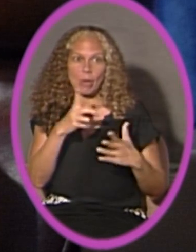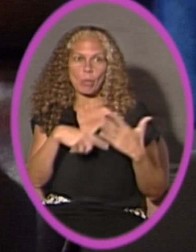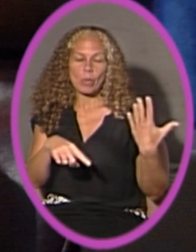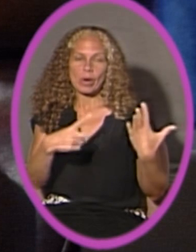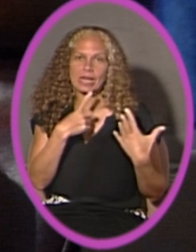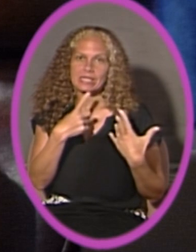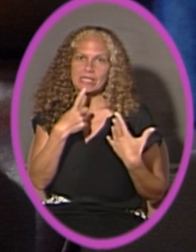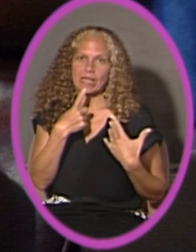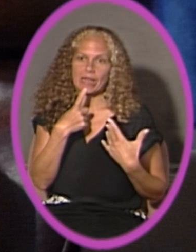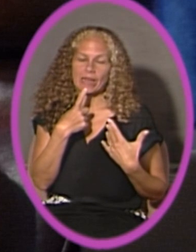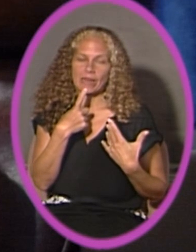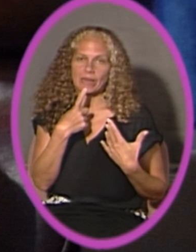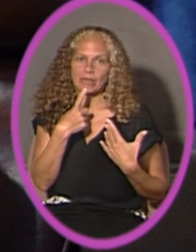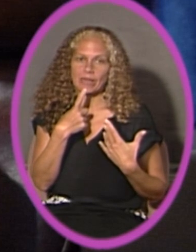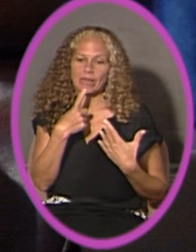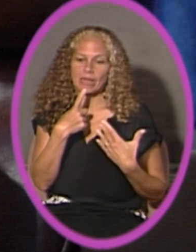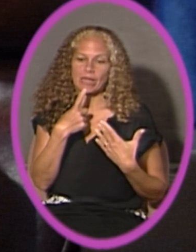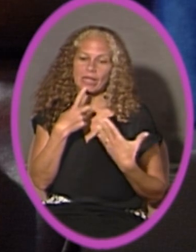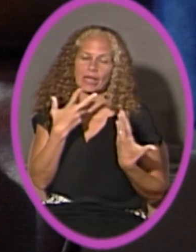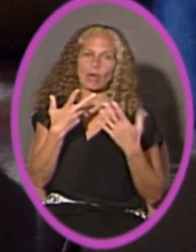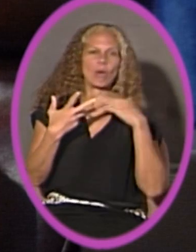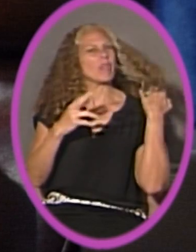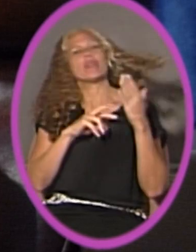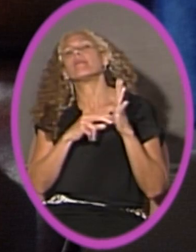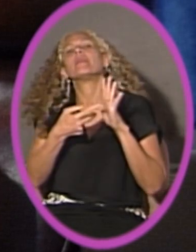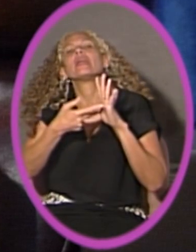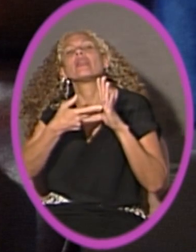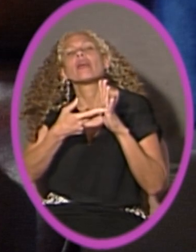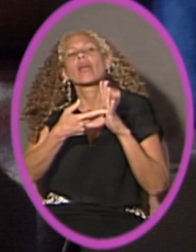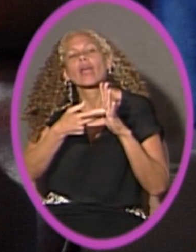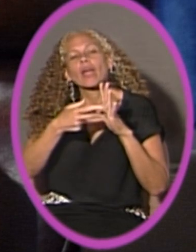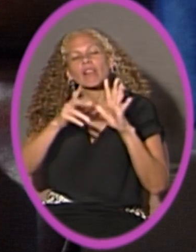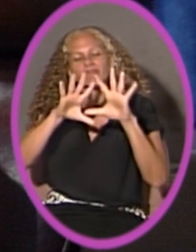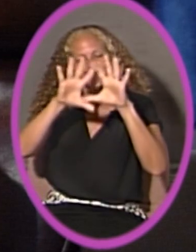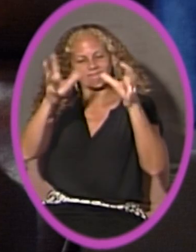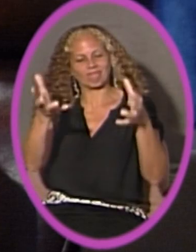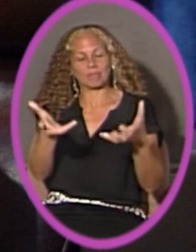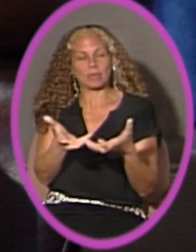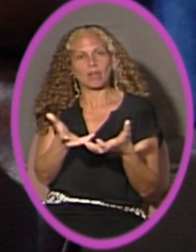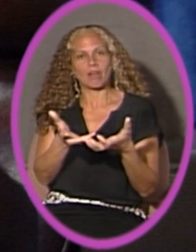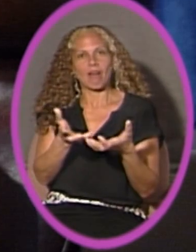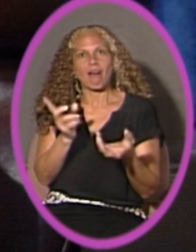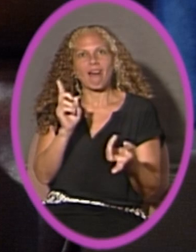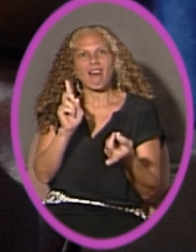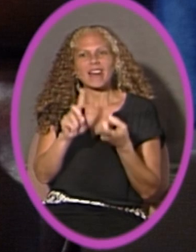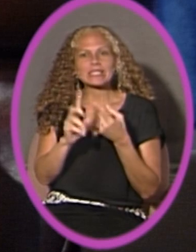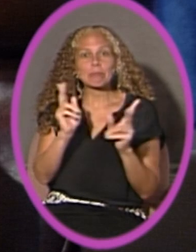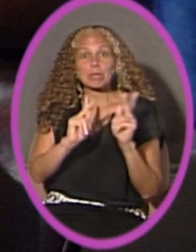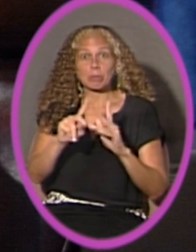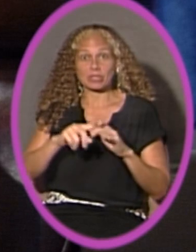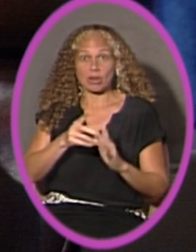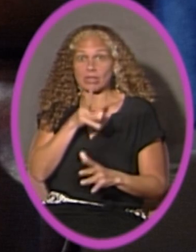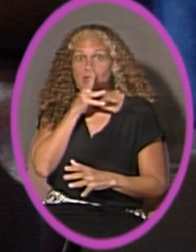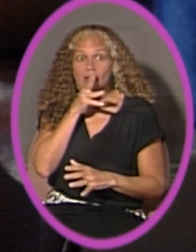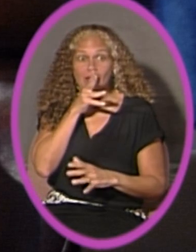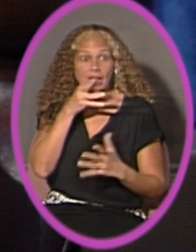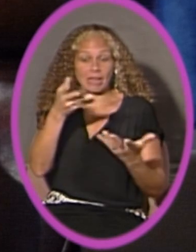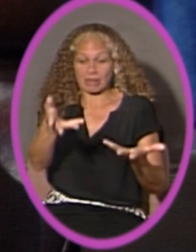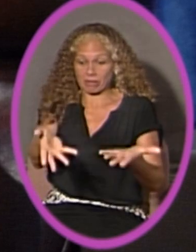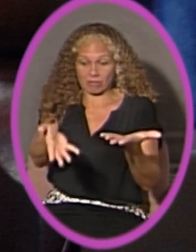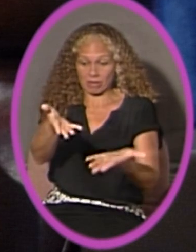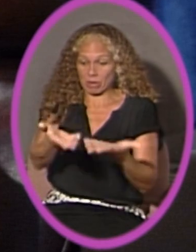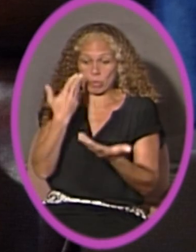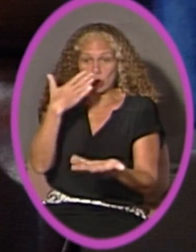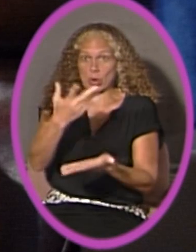this, the nuance of it. You know, until people start talking, we have no idea for the most part what they're going to say in